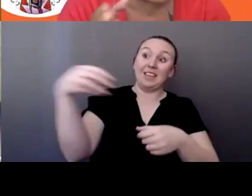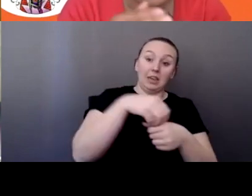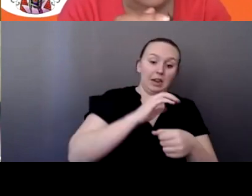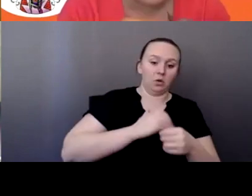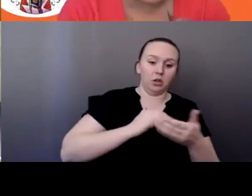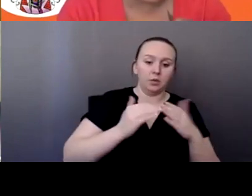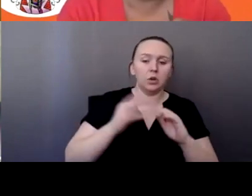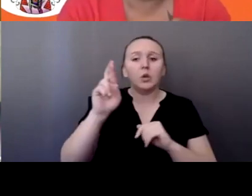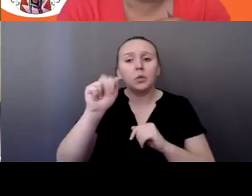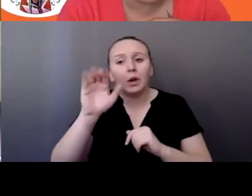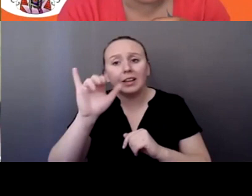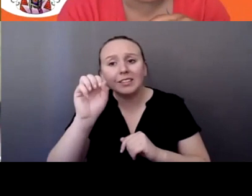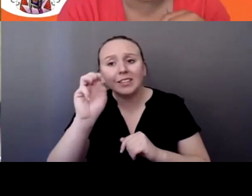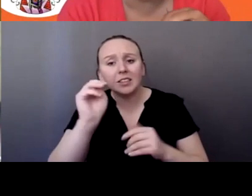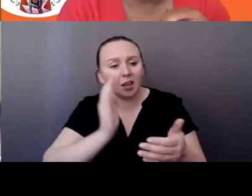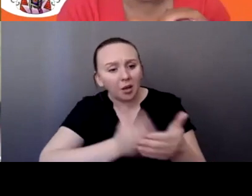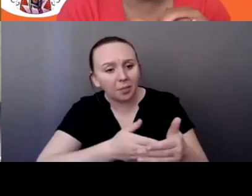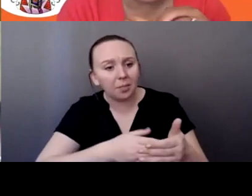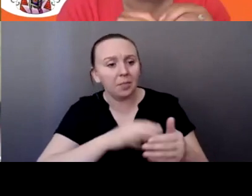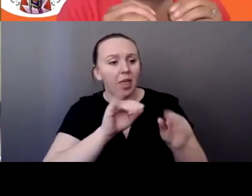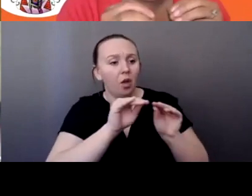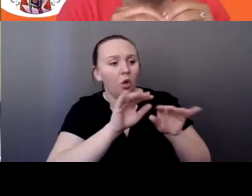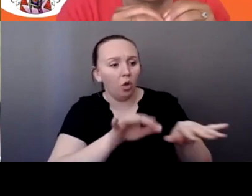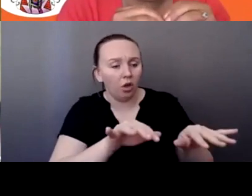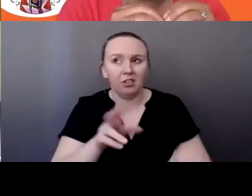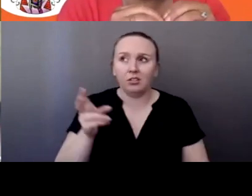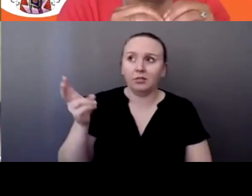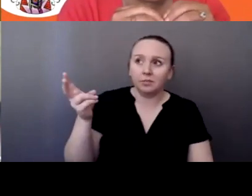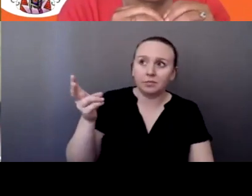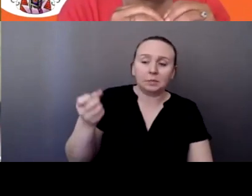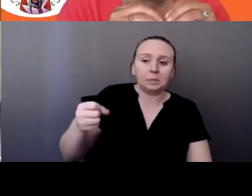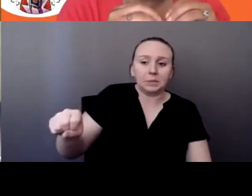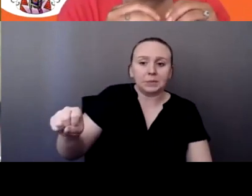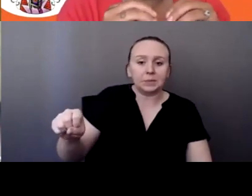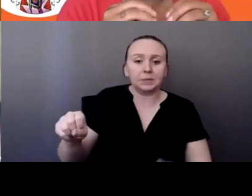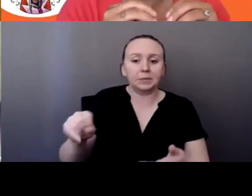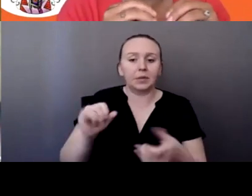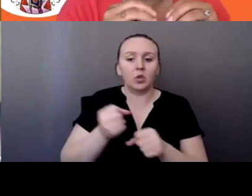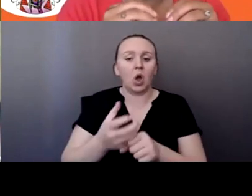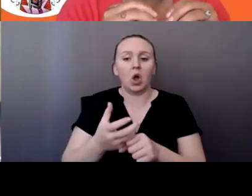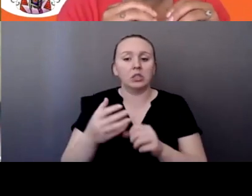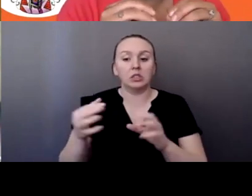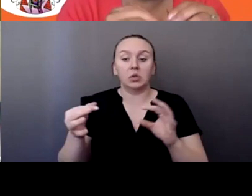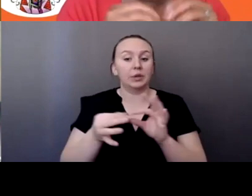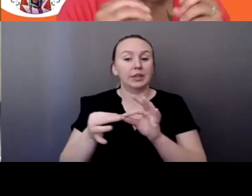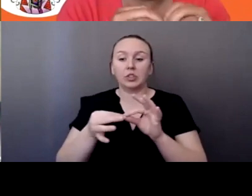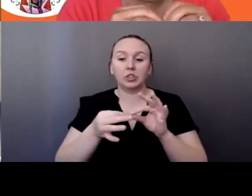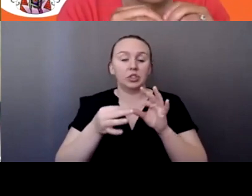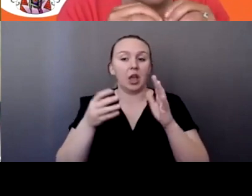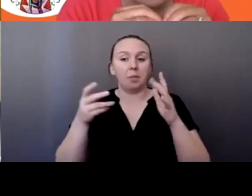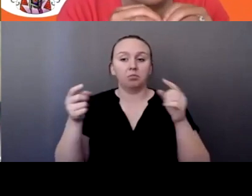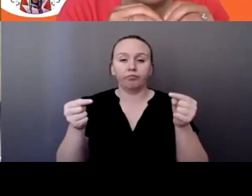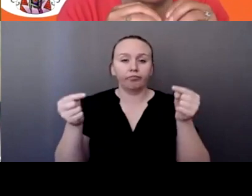much racism often perpetuated that, that makes having these relationships, um, grow into